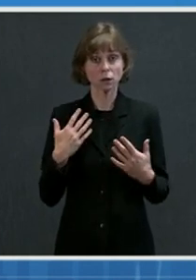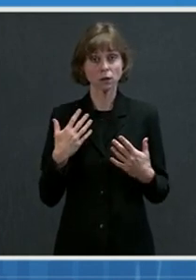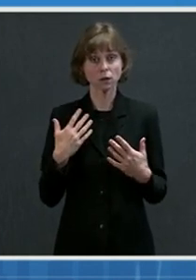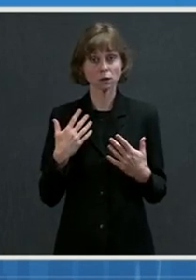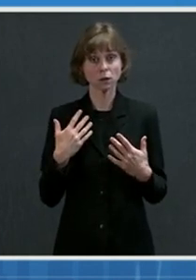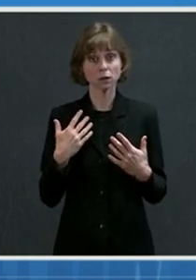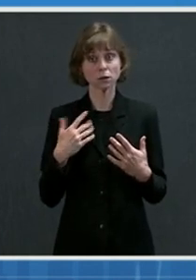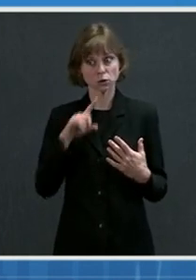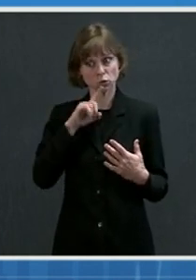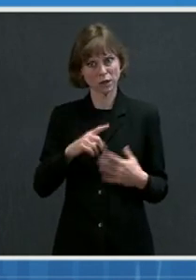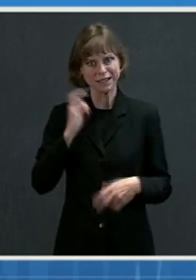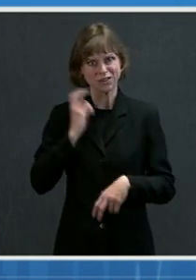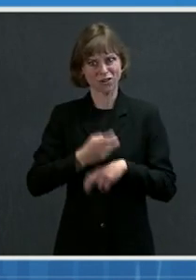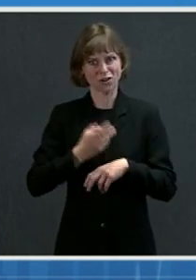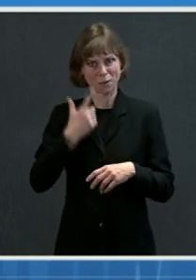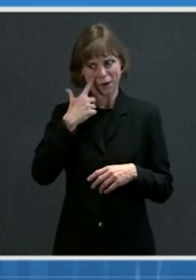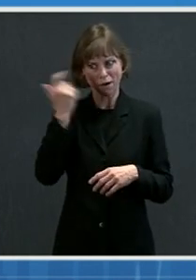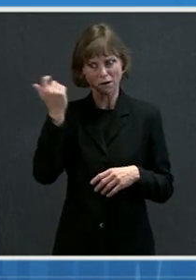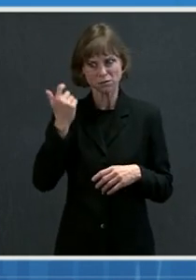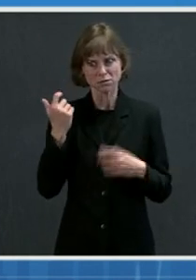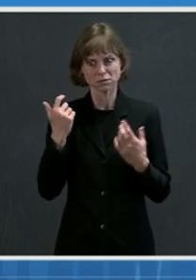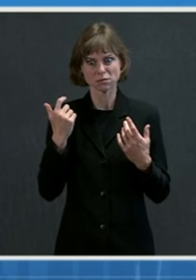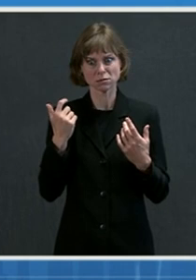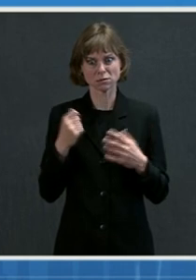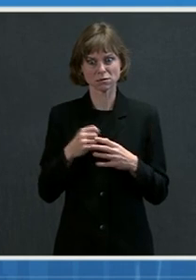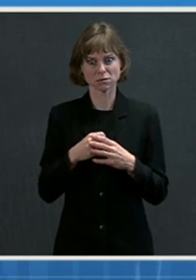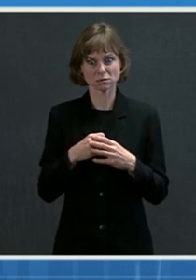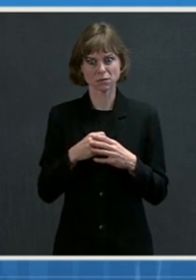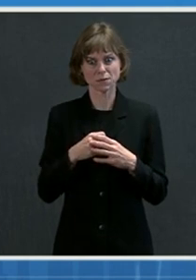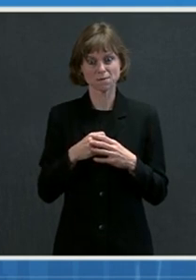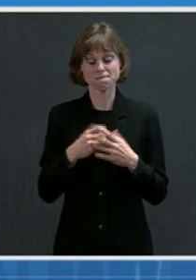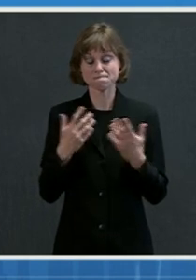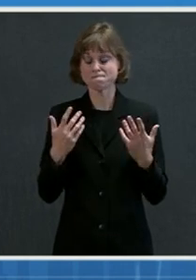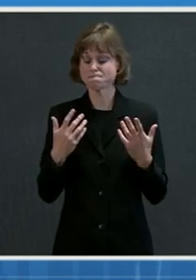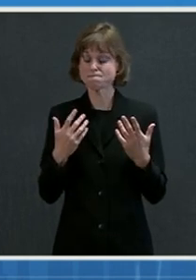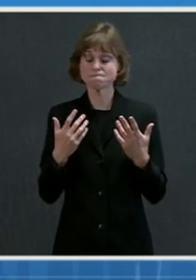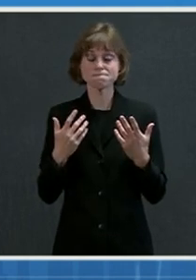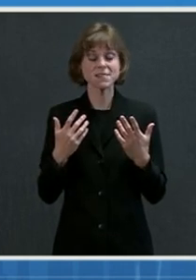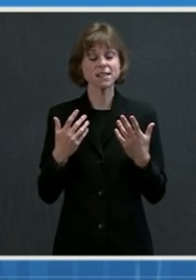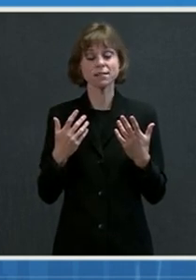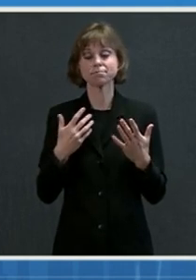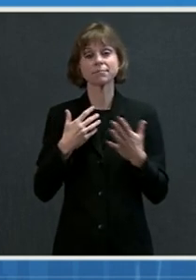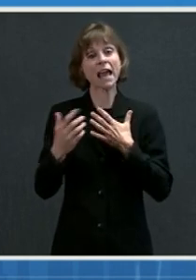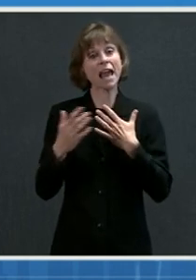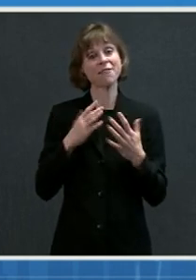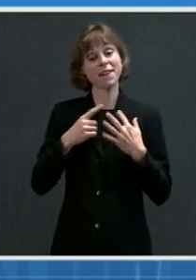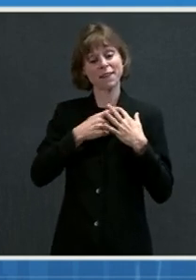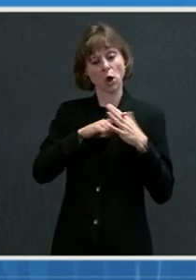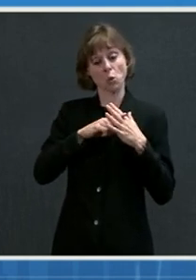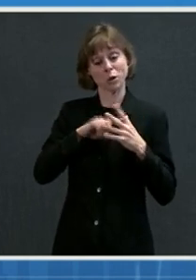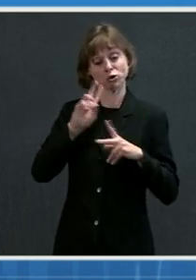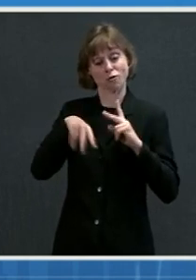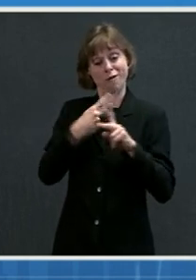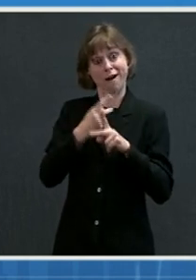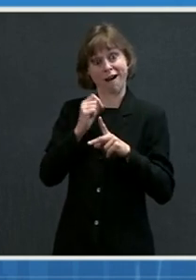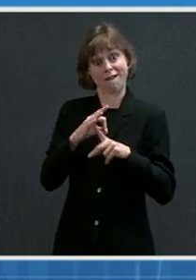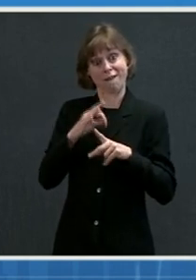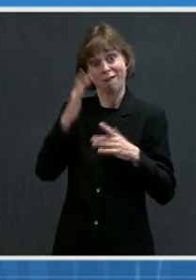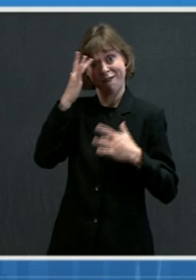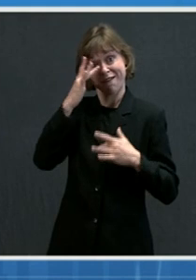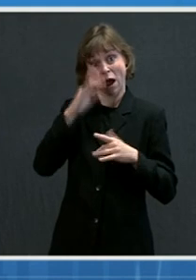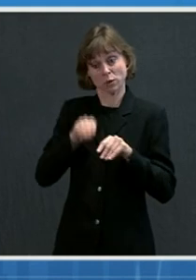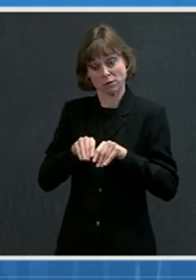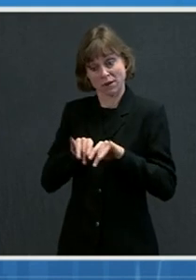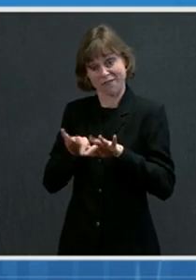difficult in the sense that even with infection from the original virus that was circulating and recovery from